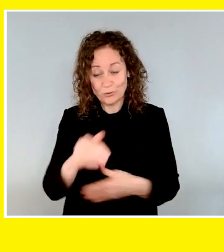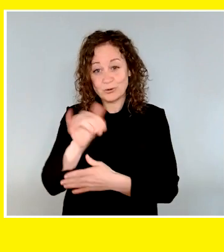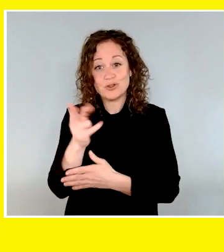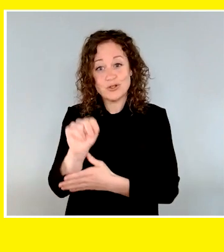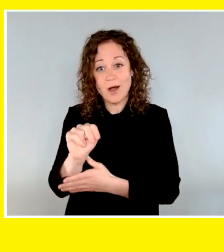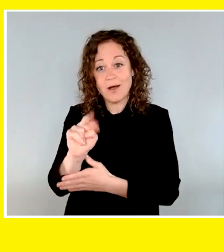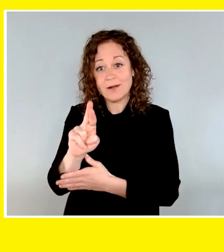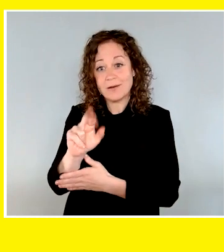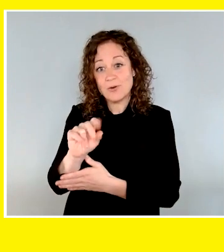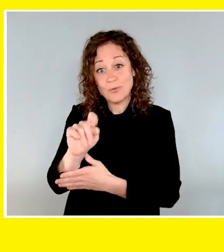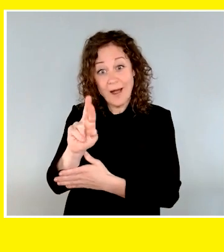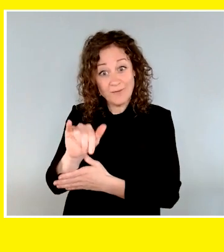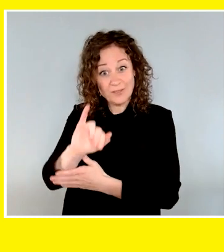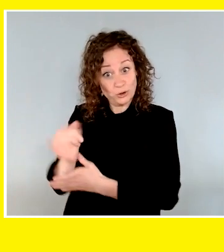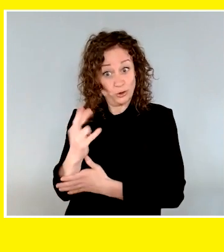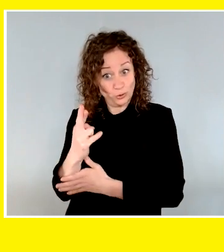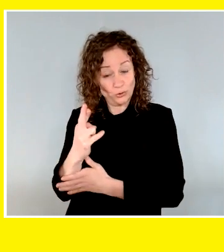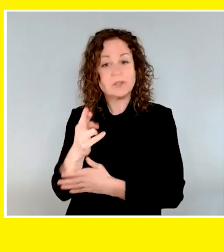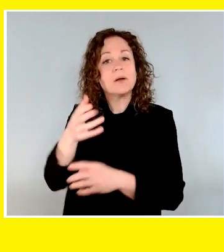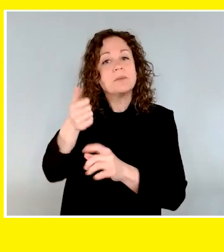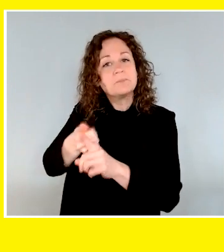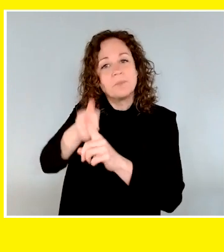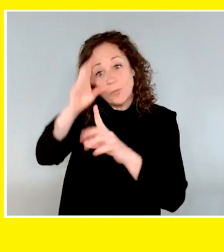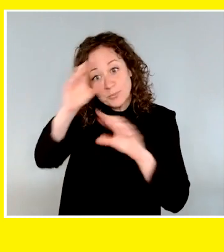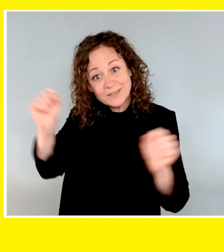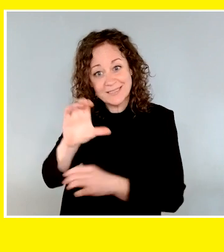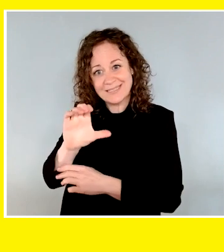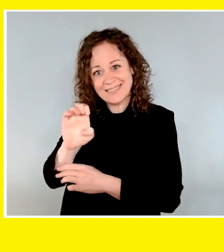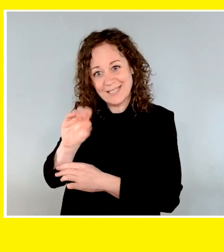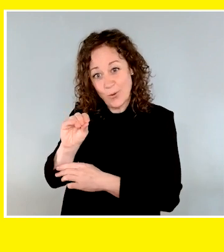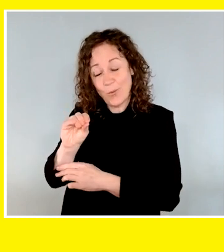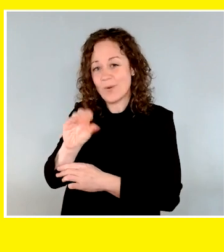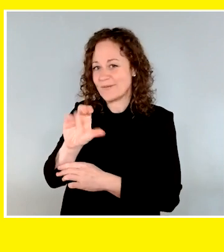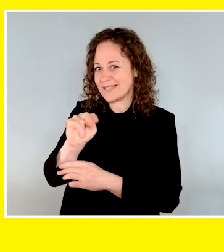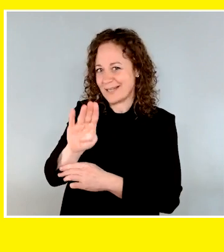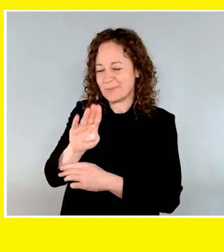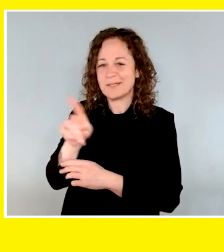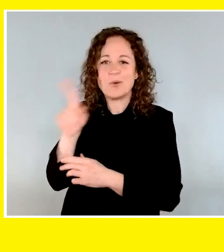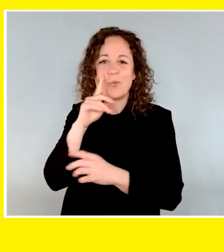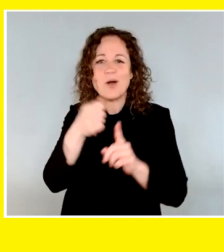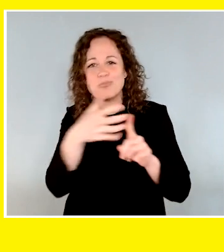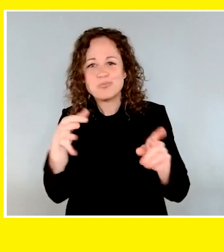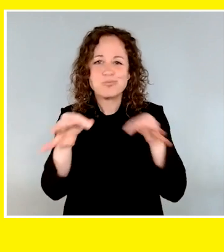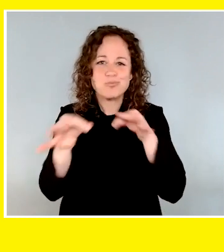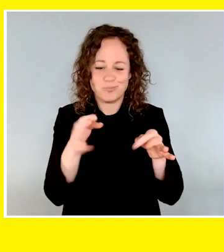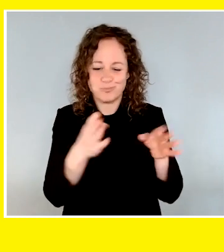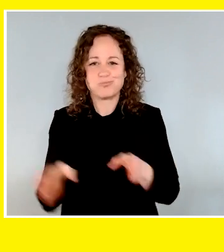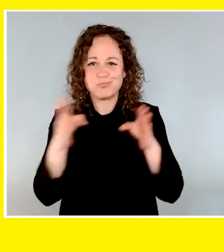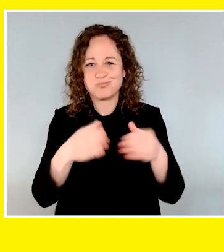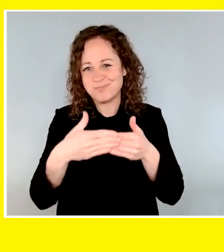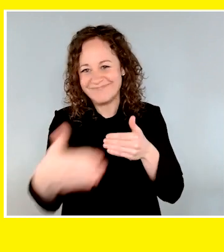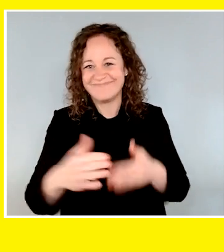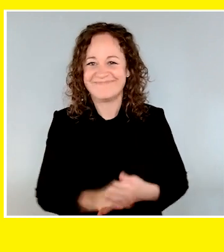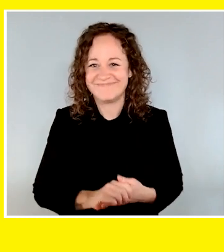to invite John Rafferty, President and CEO of CNIB, to tell you more about our future